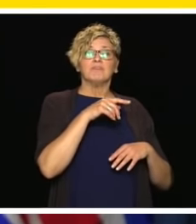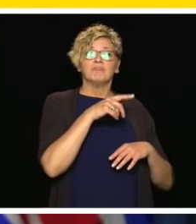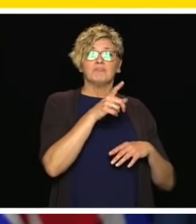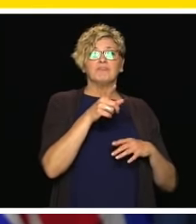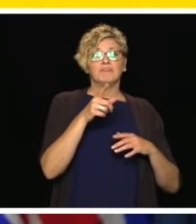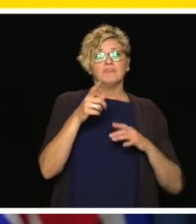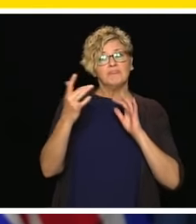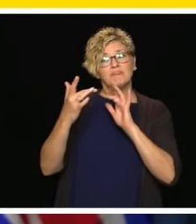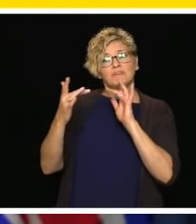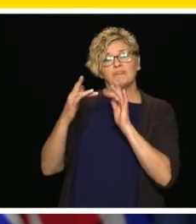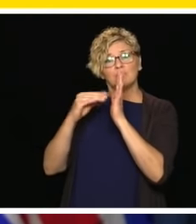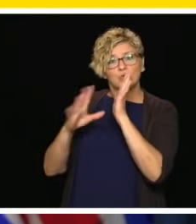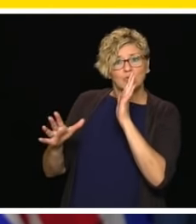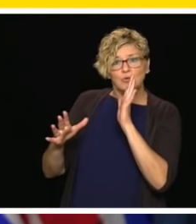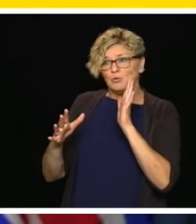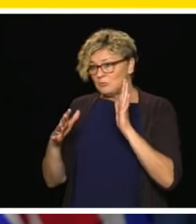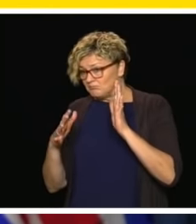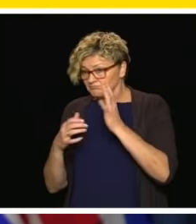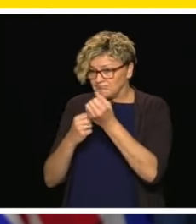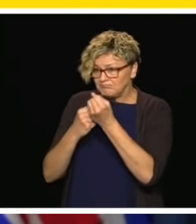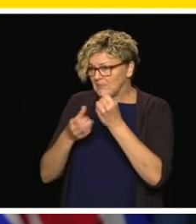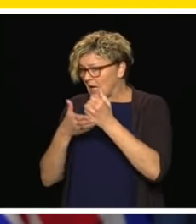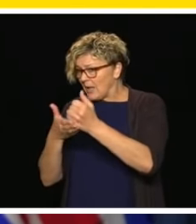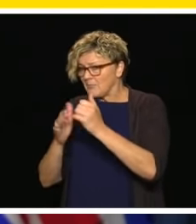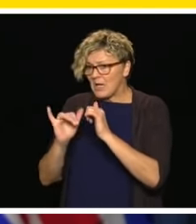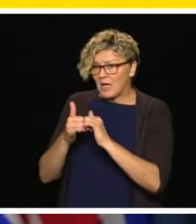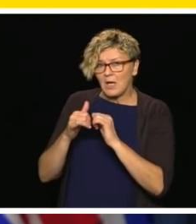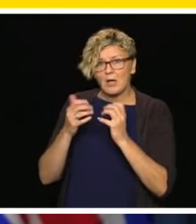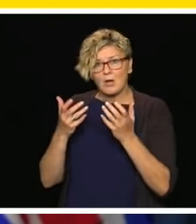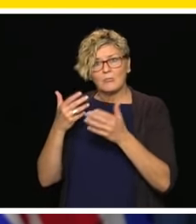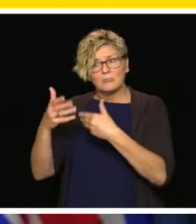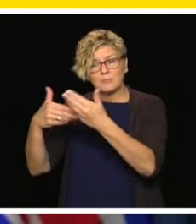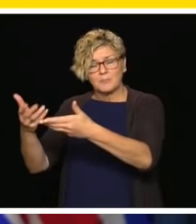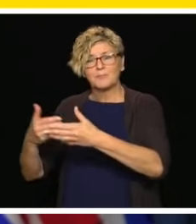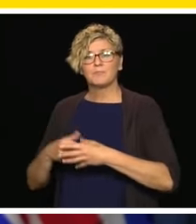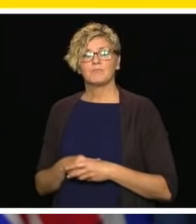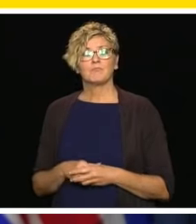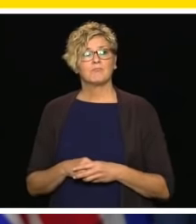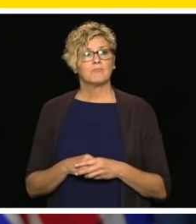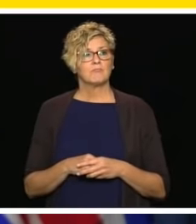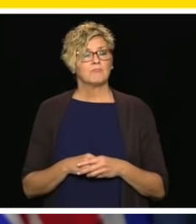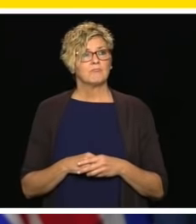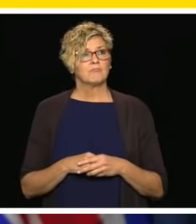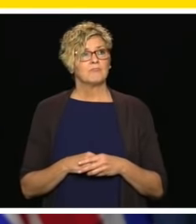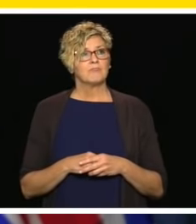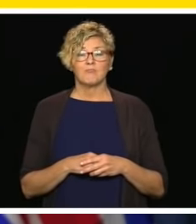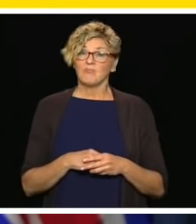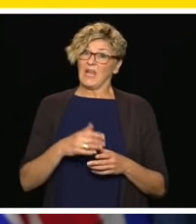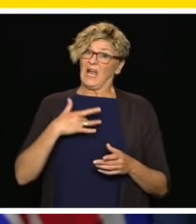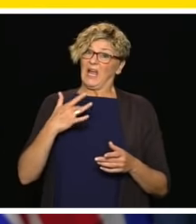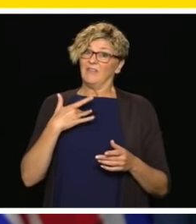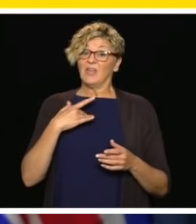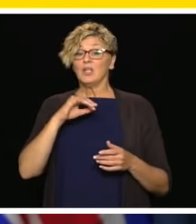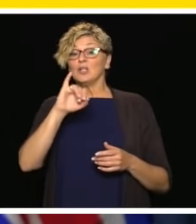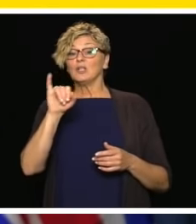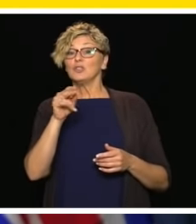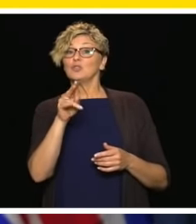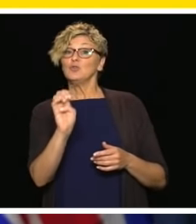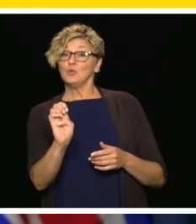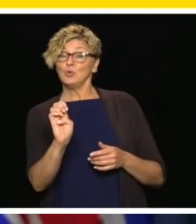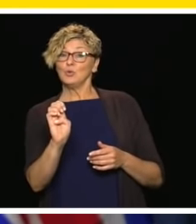getting the help that they need. I think it will be a benefit to senior secondary school students to have that one day